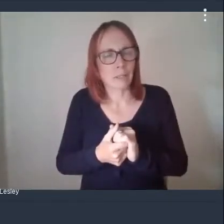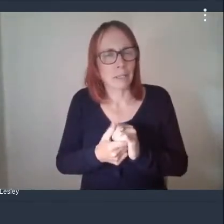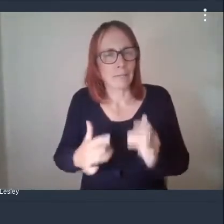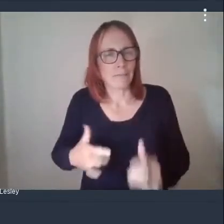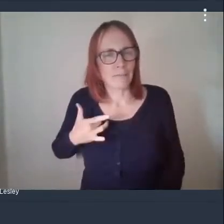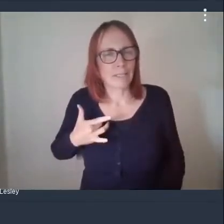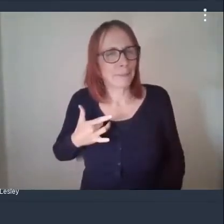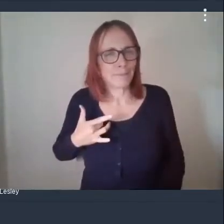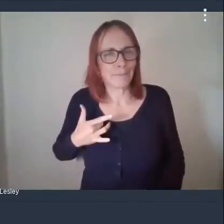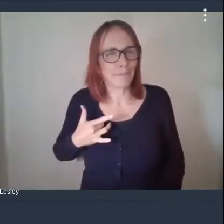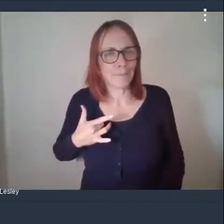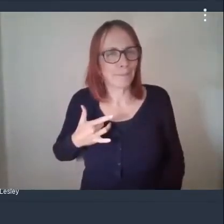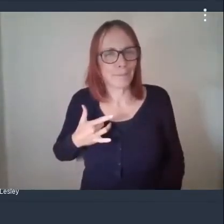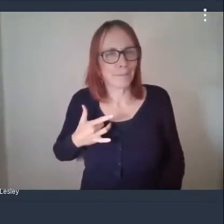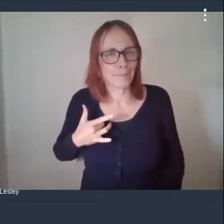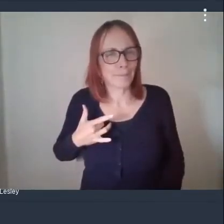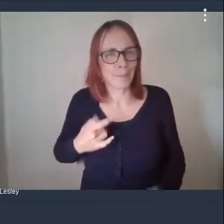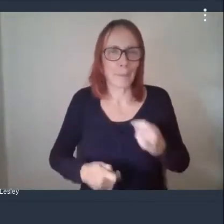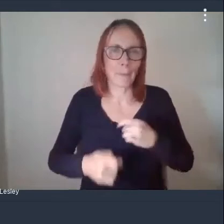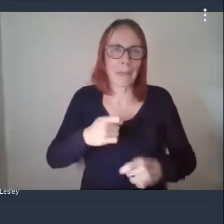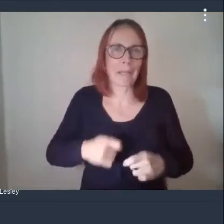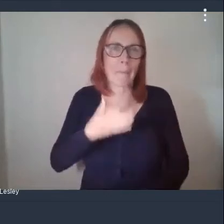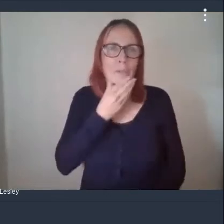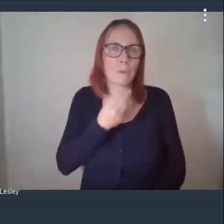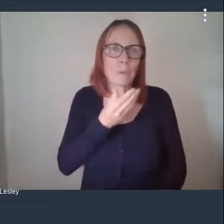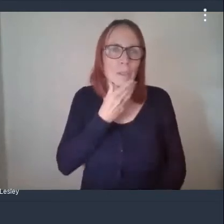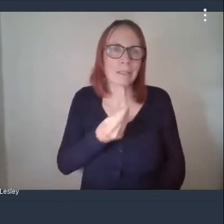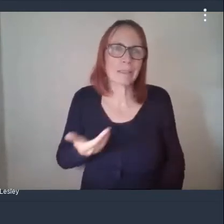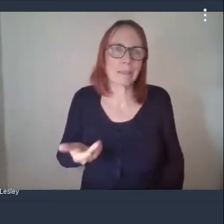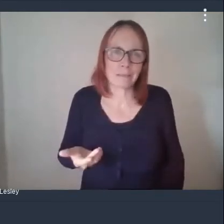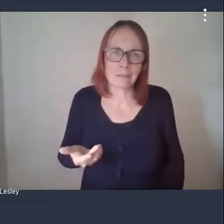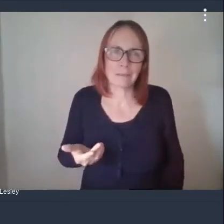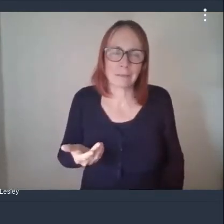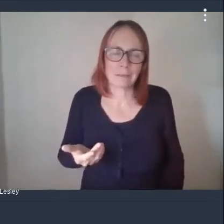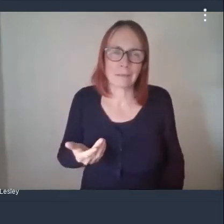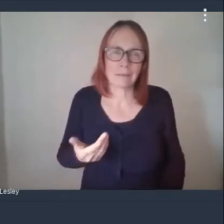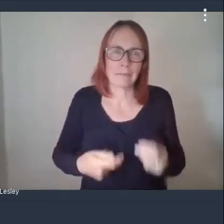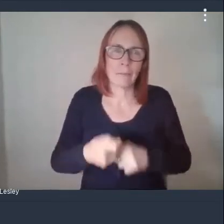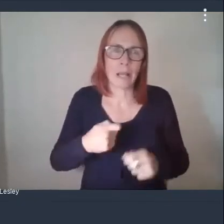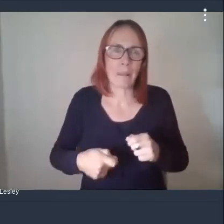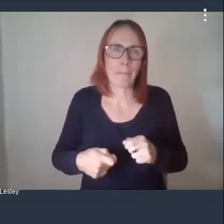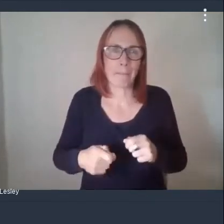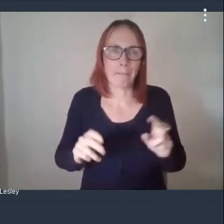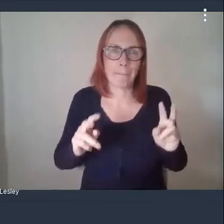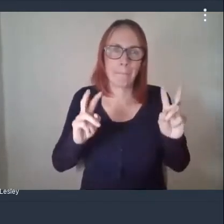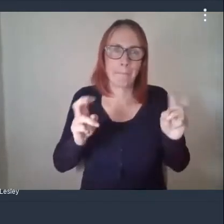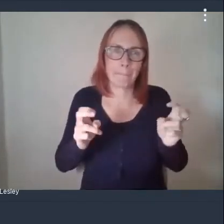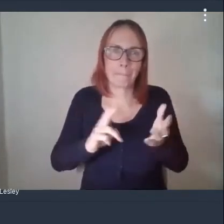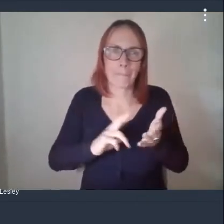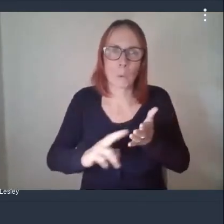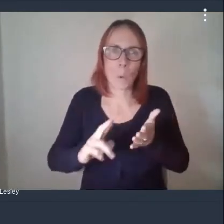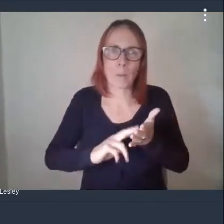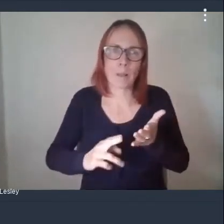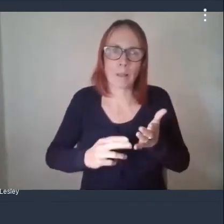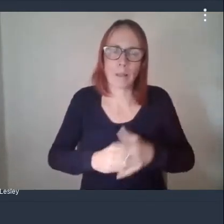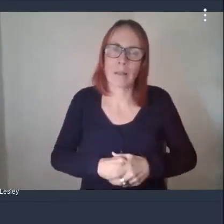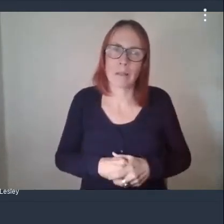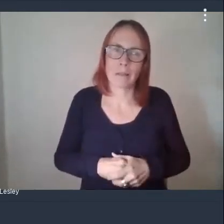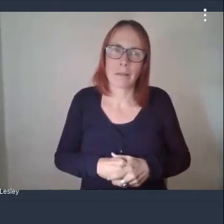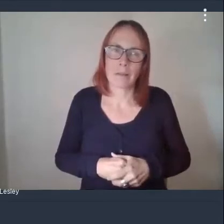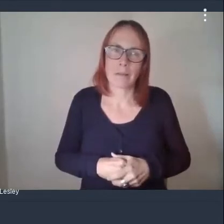because we are almost becoming normalized to things now and